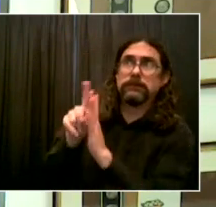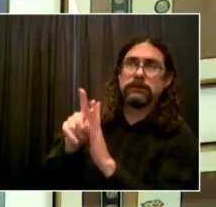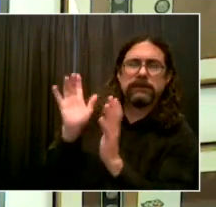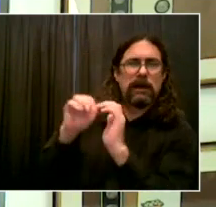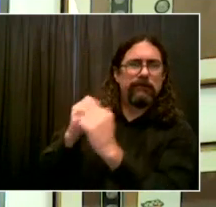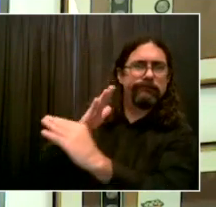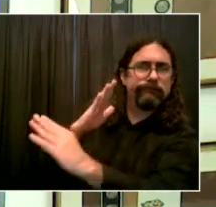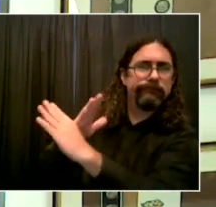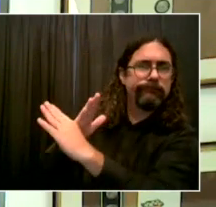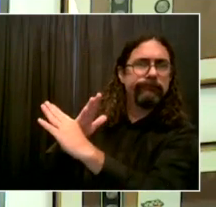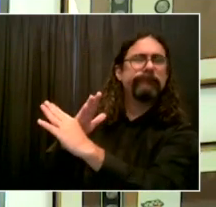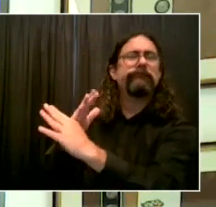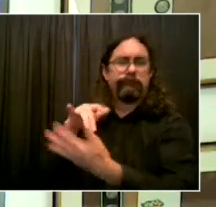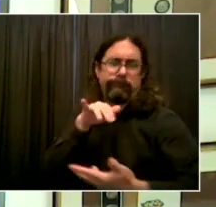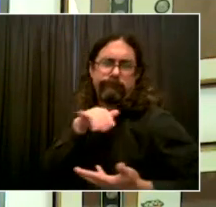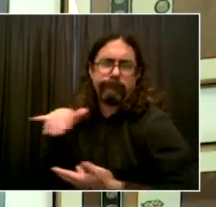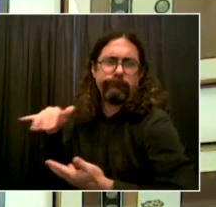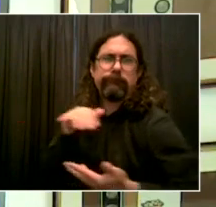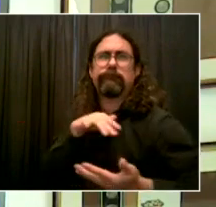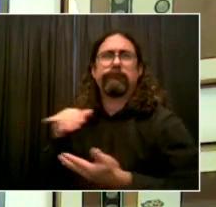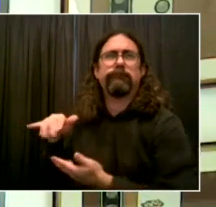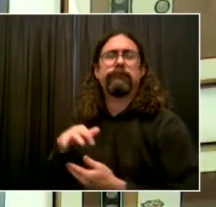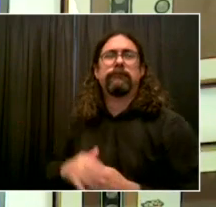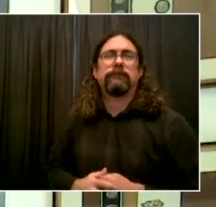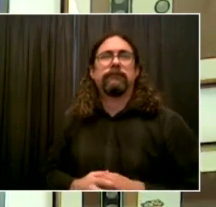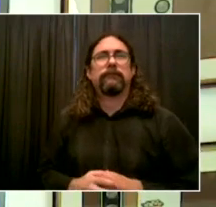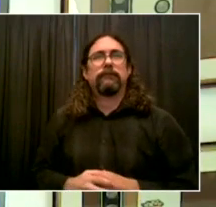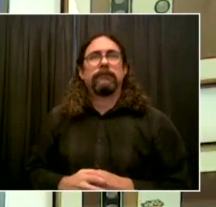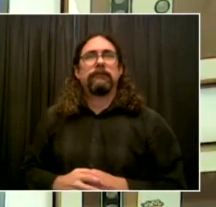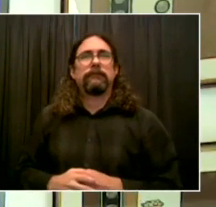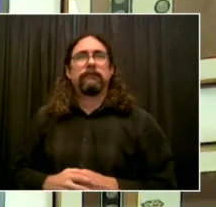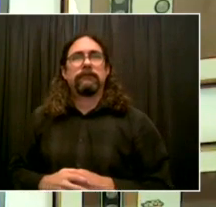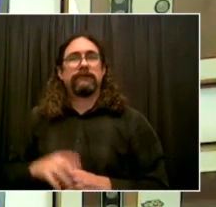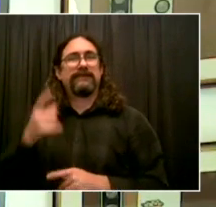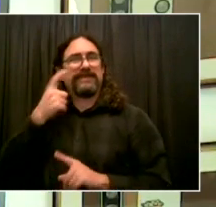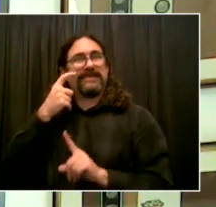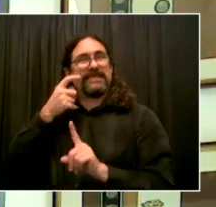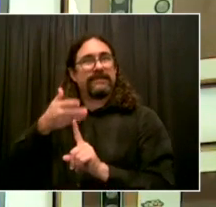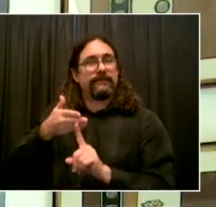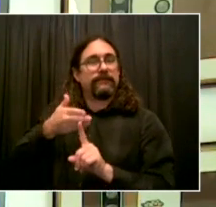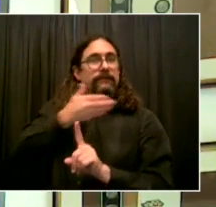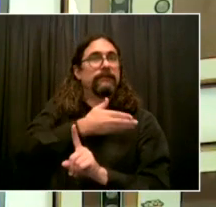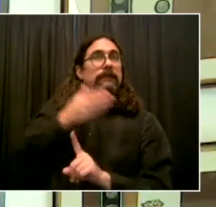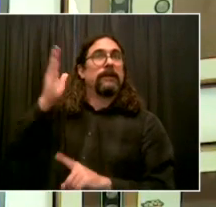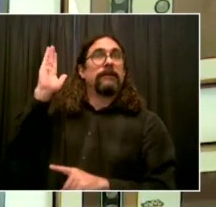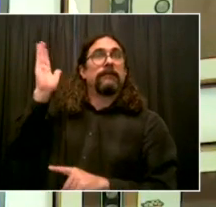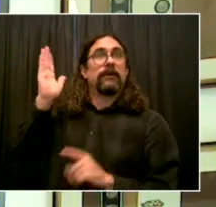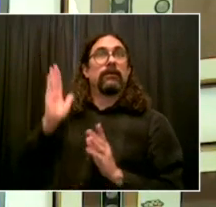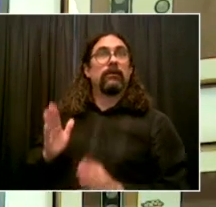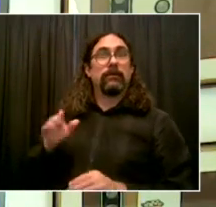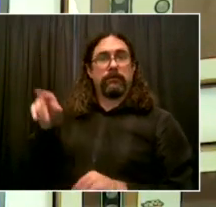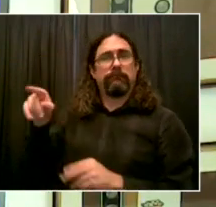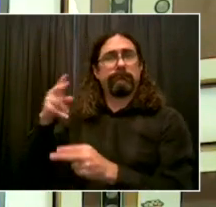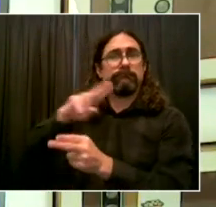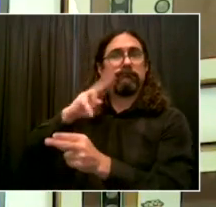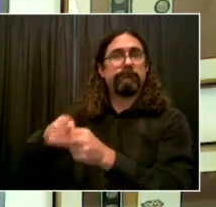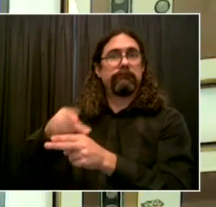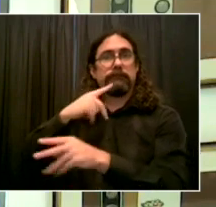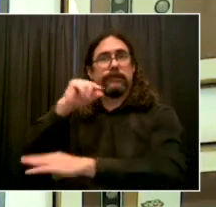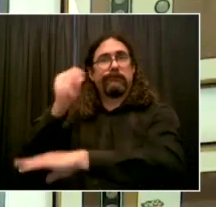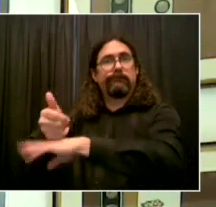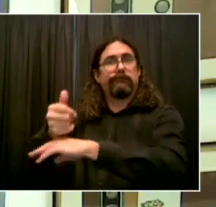-spoke approach, we aim to establish presence in all the five boroughs of our city, reaching our city's diverse communities with a focus on